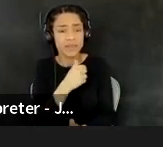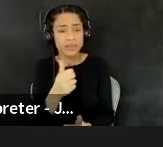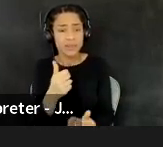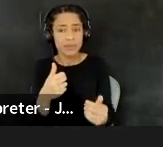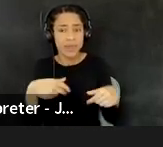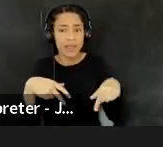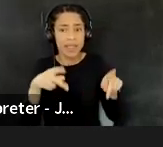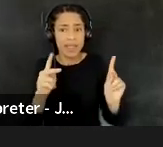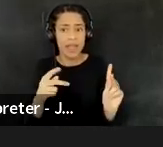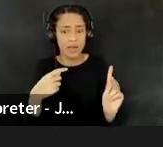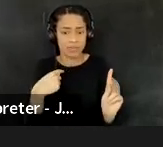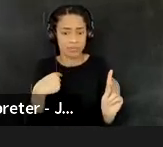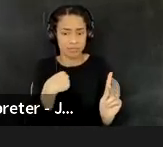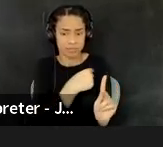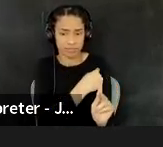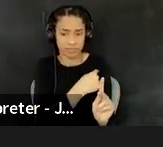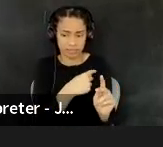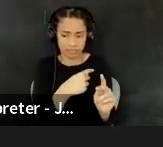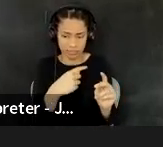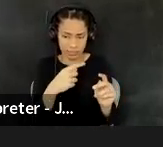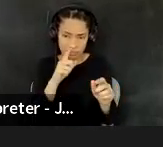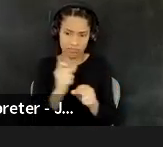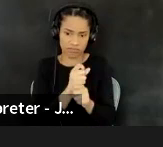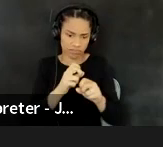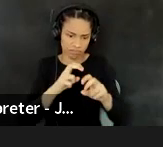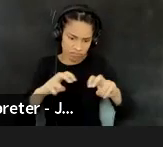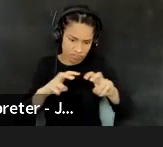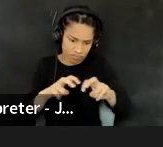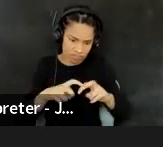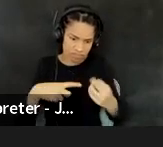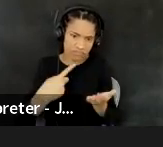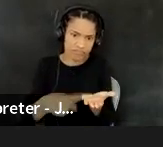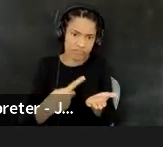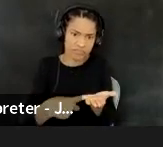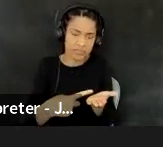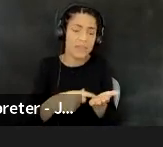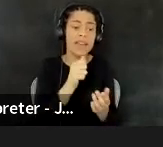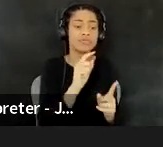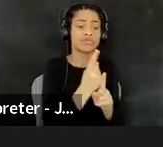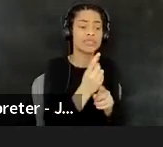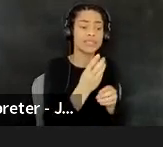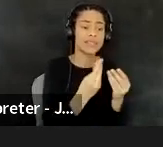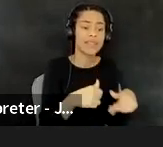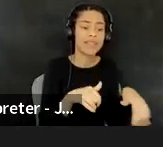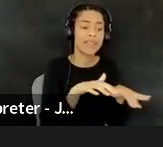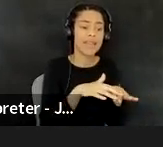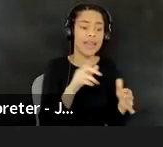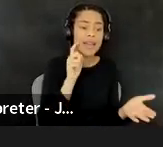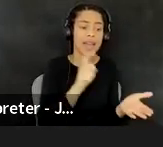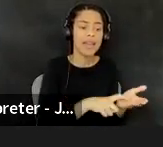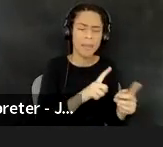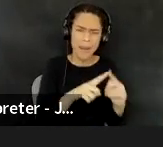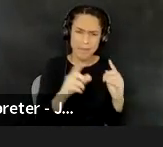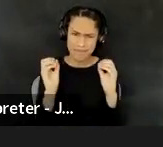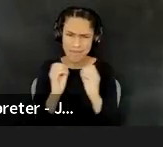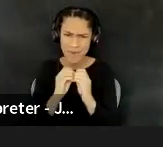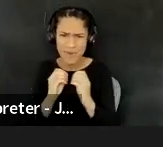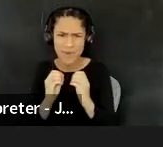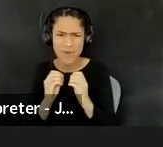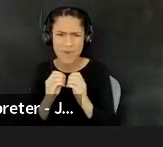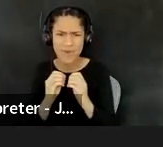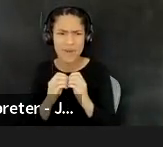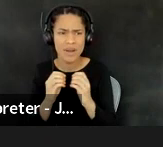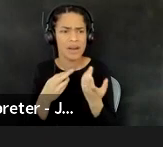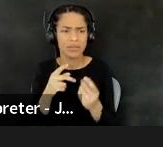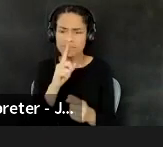we don't allow ourselves the bandwidth or the capacity to dig into these conversations beyond land acknowledgement, um, and beyond, um, giving thanks for